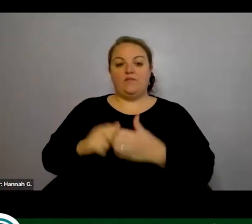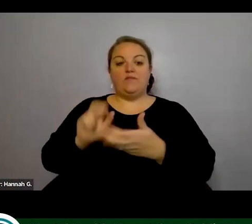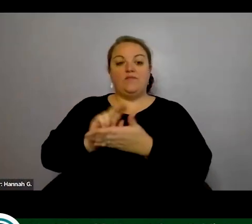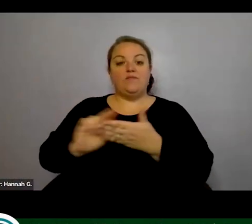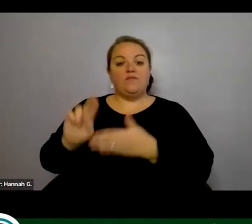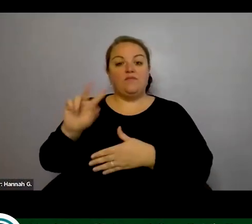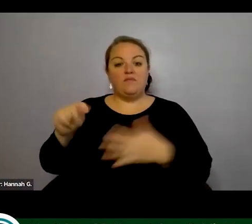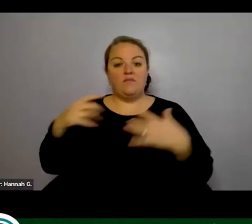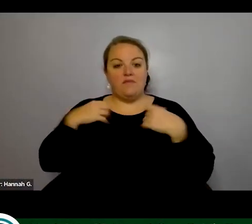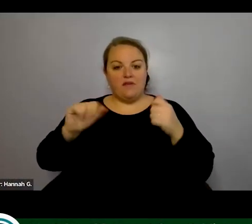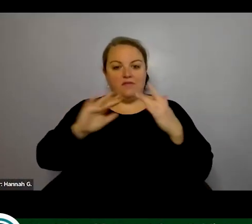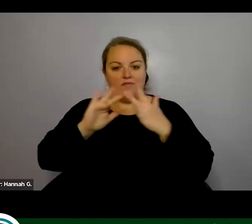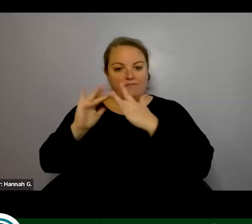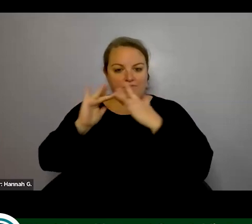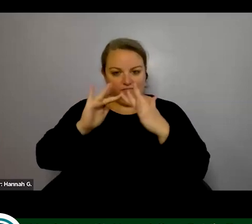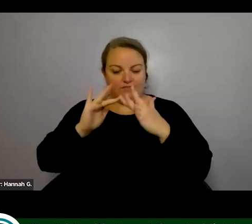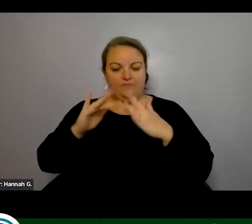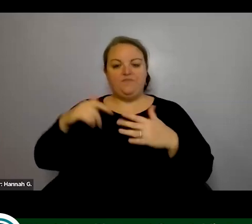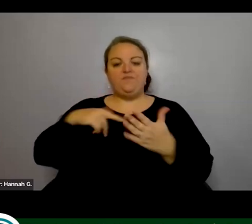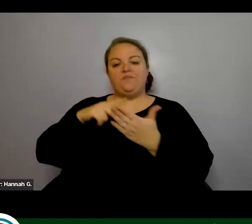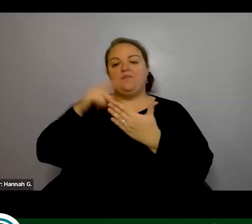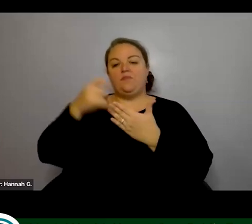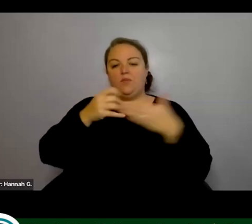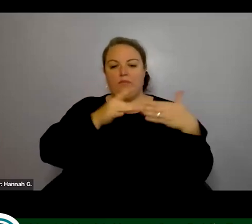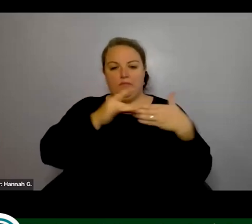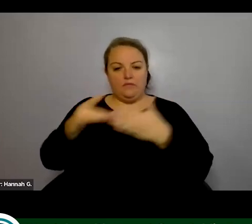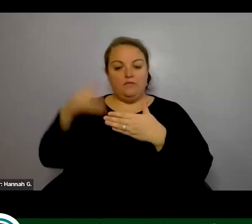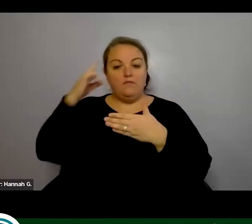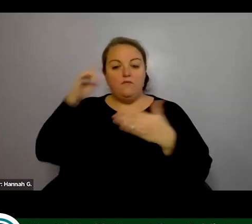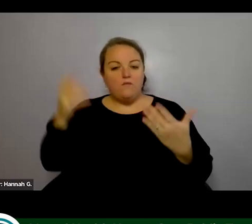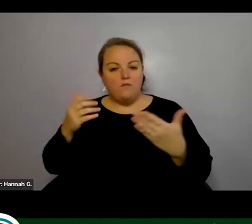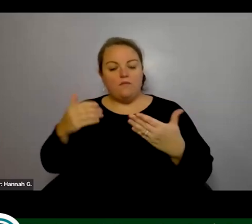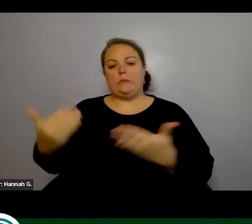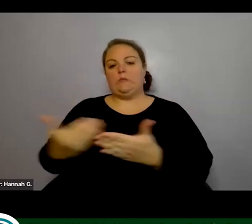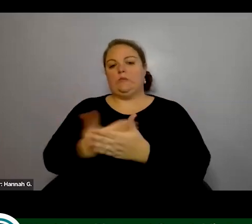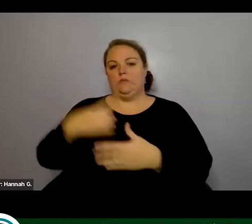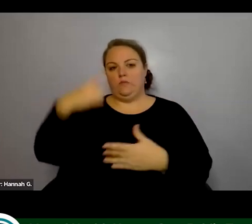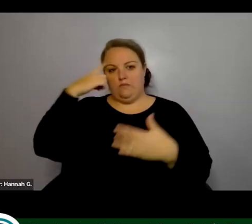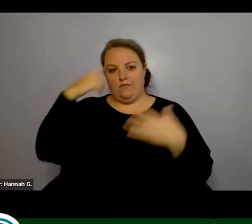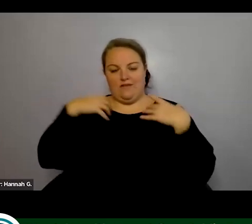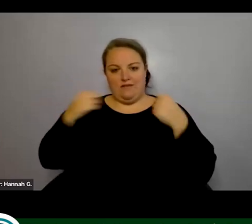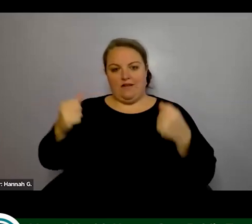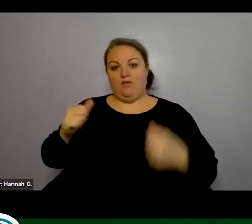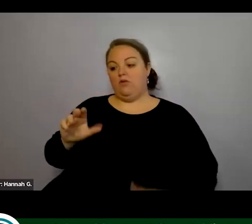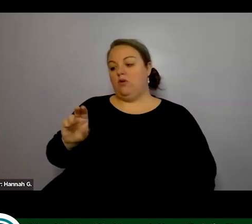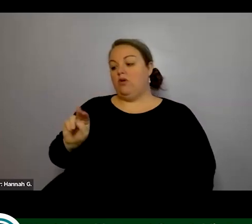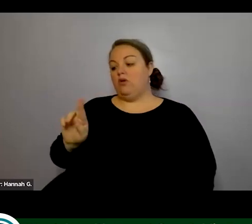and i am one of the project leads for the new mental health urgent care